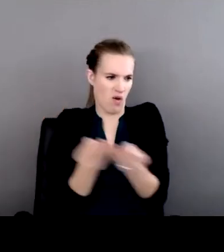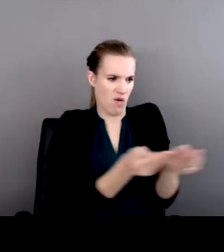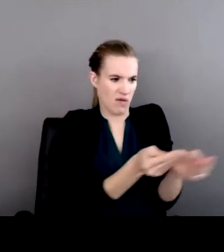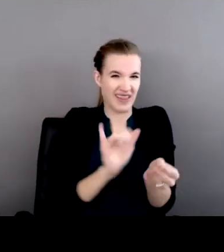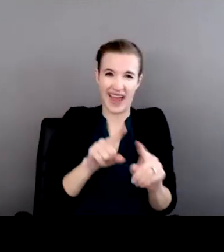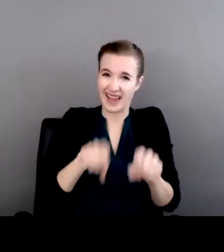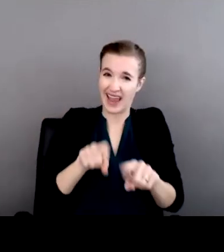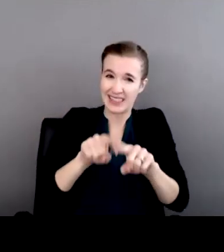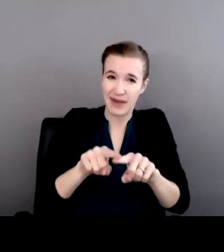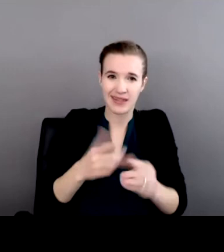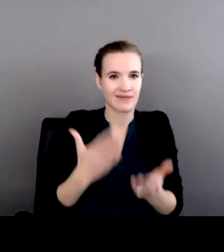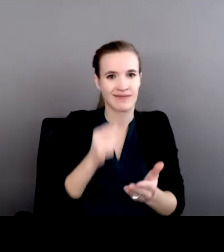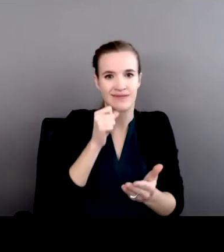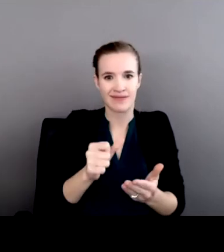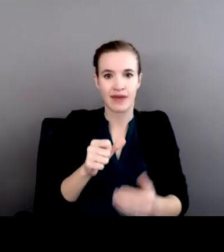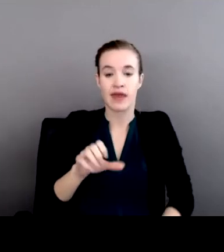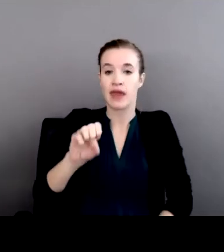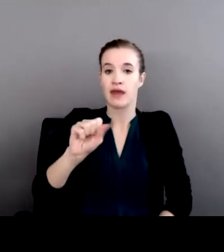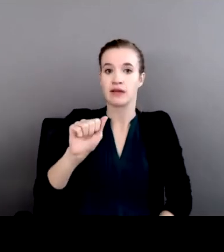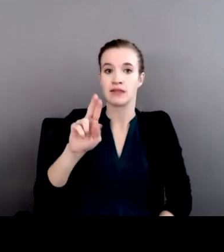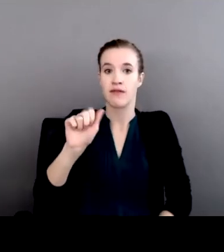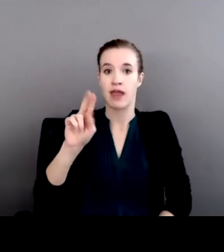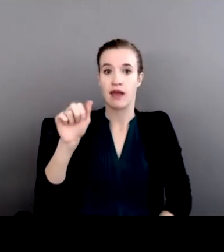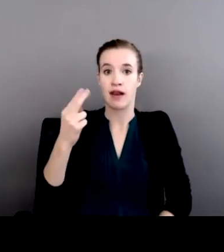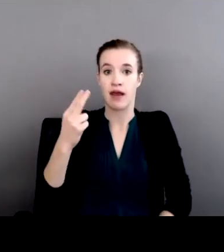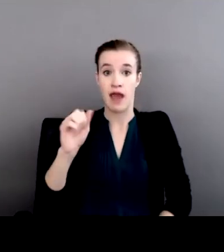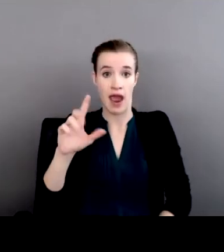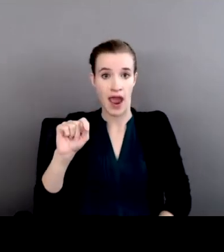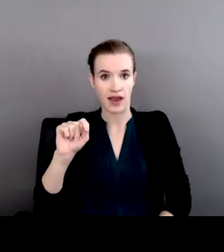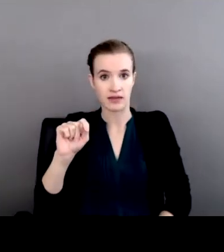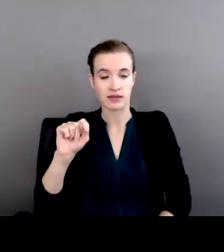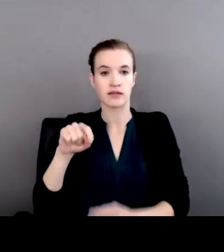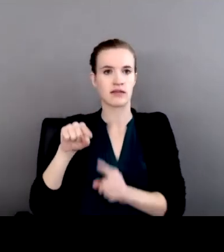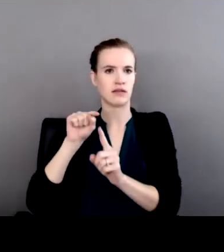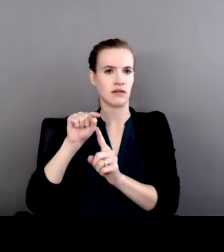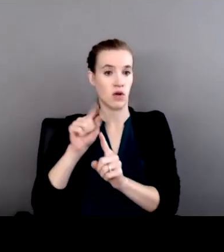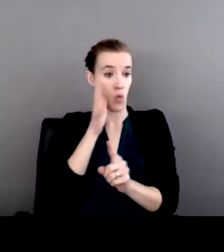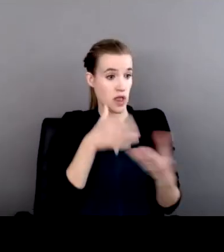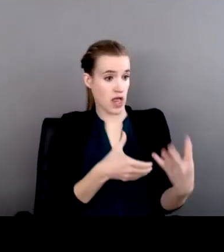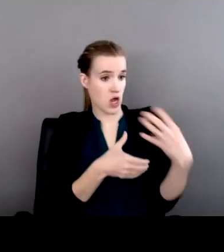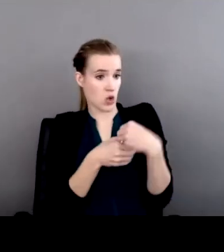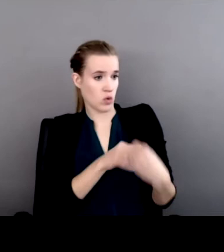strategy number three will take storied or cultural data into account. I'm really hoping